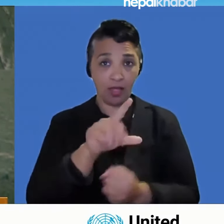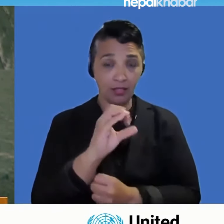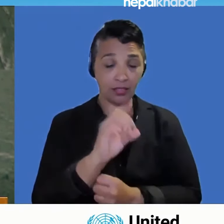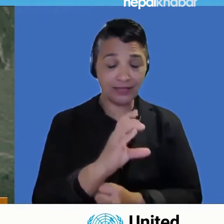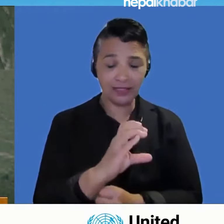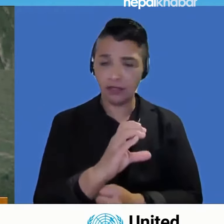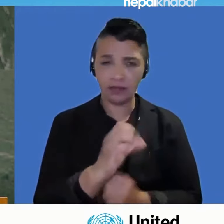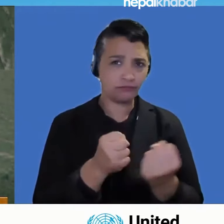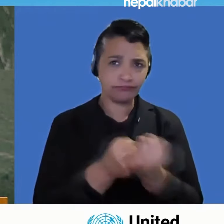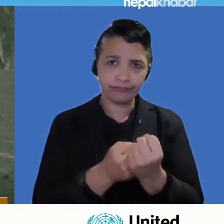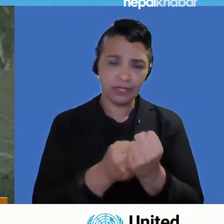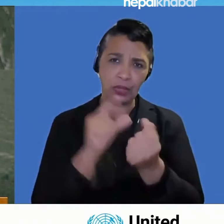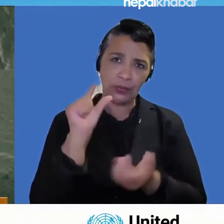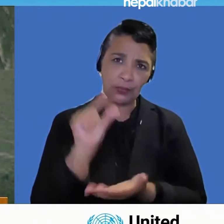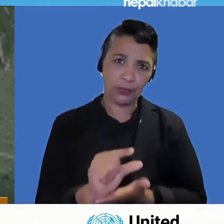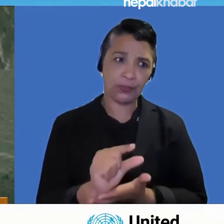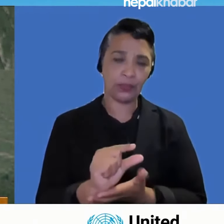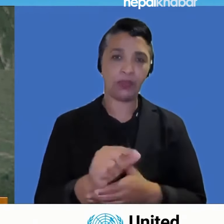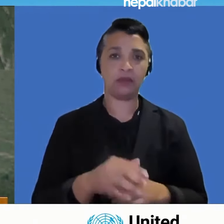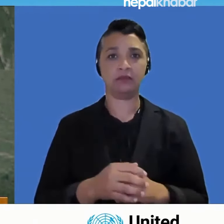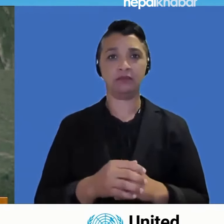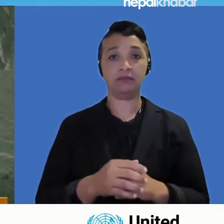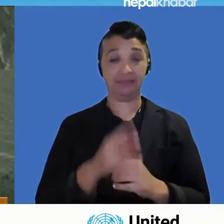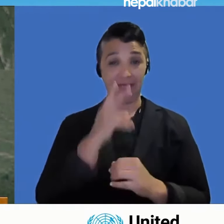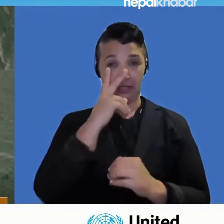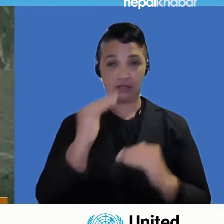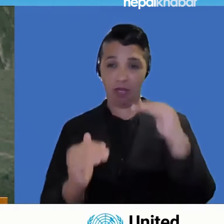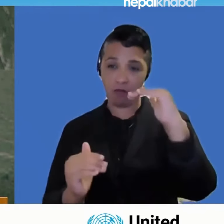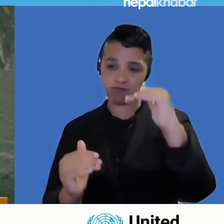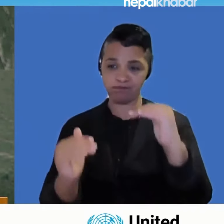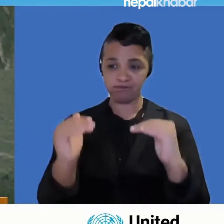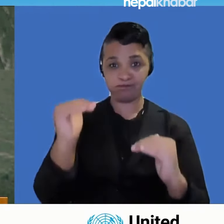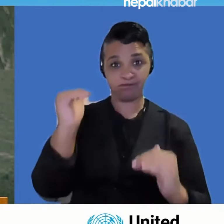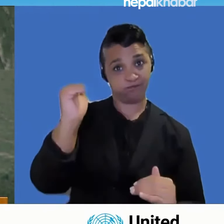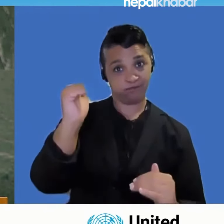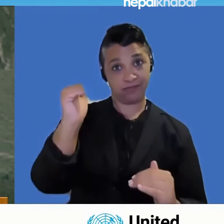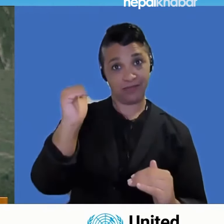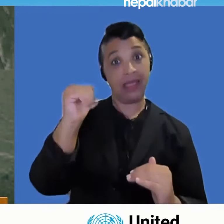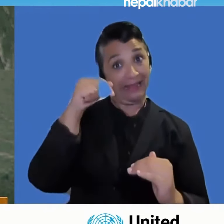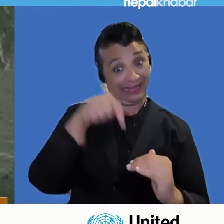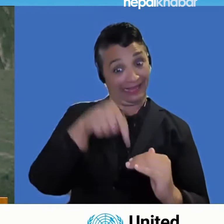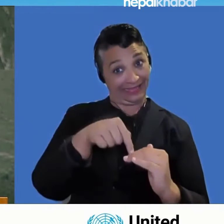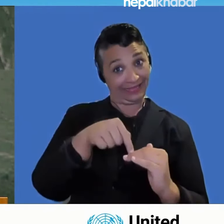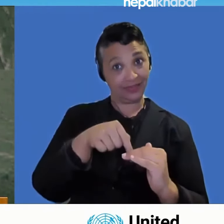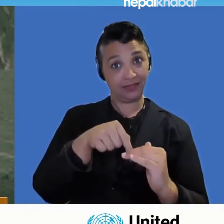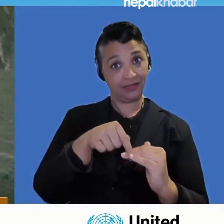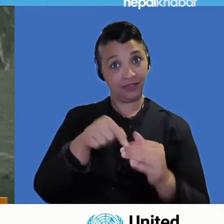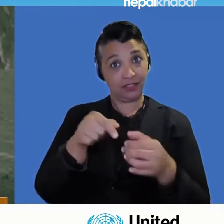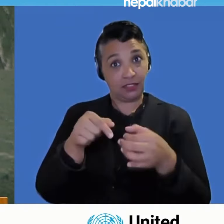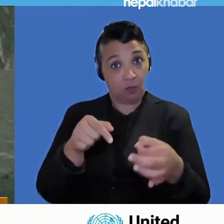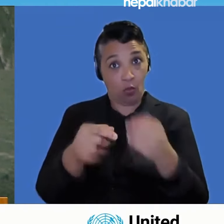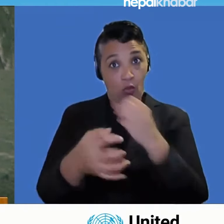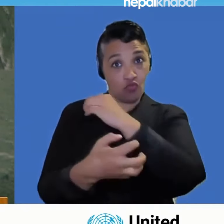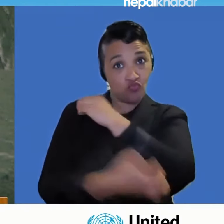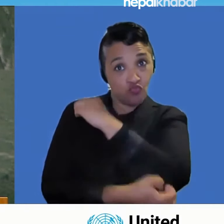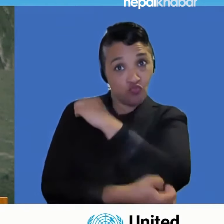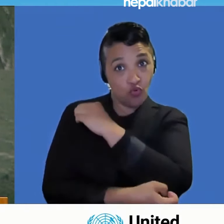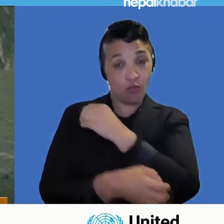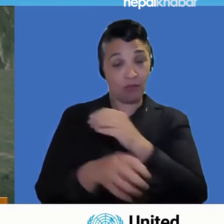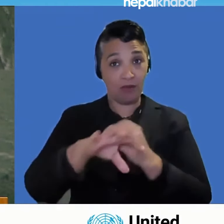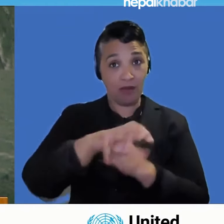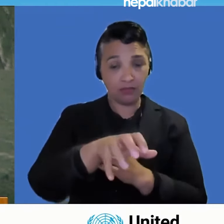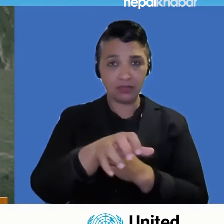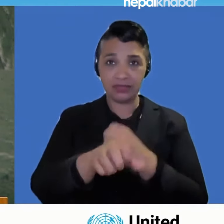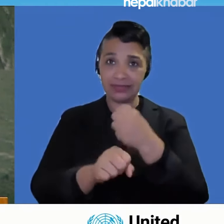threatens to leave LDCs even further behind. Despite contributions contributing